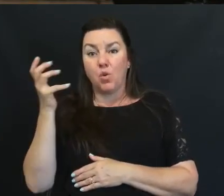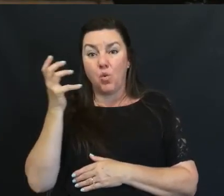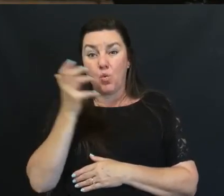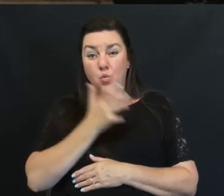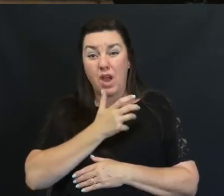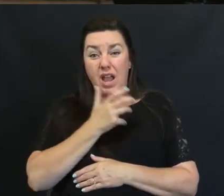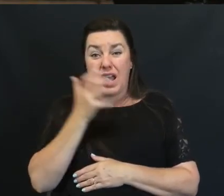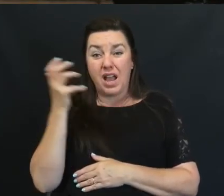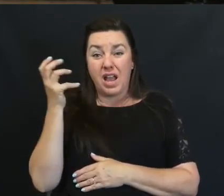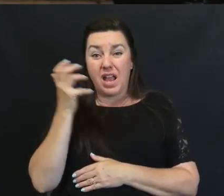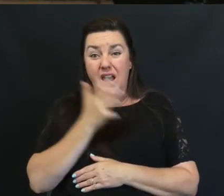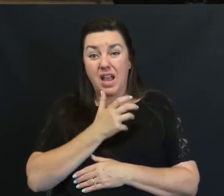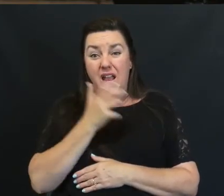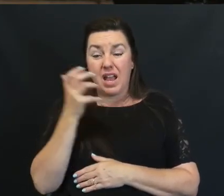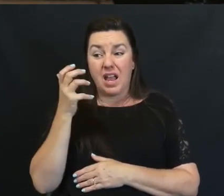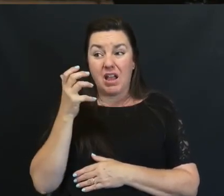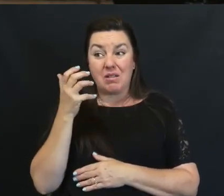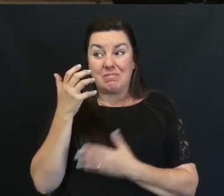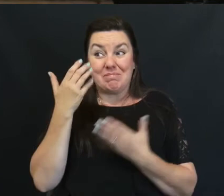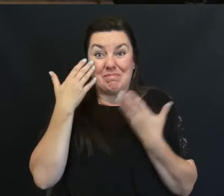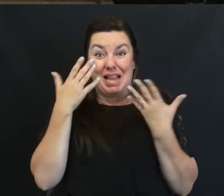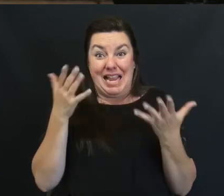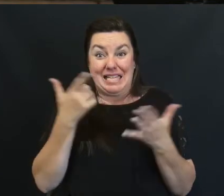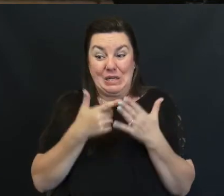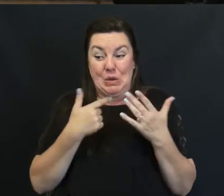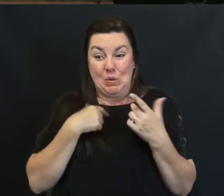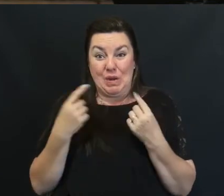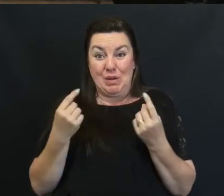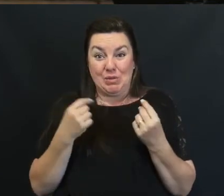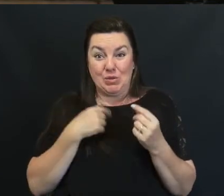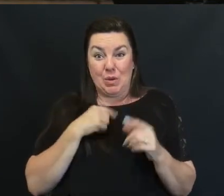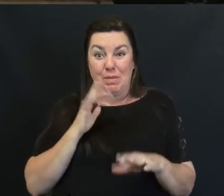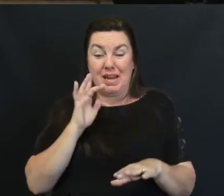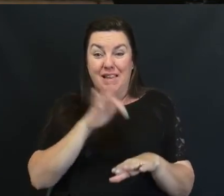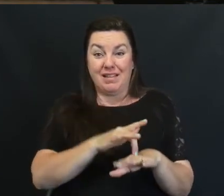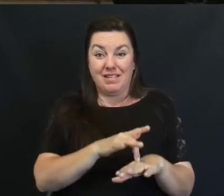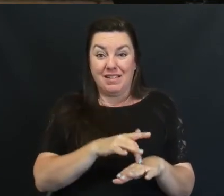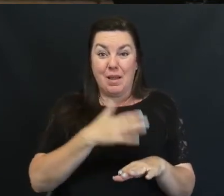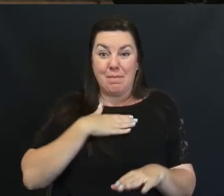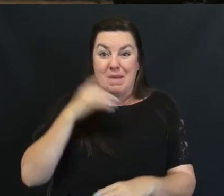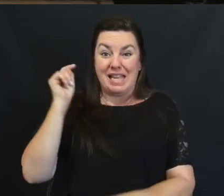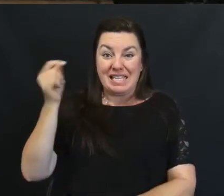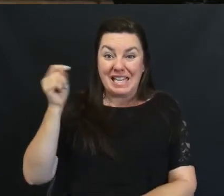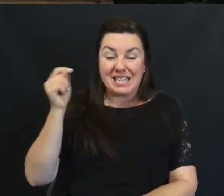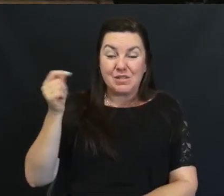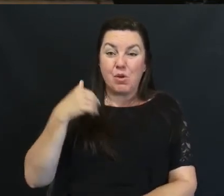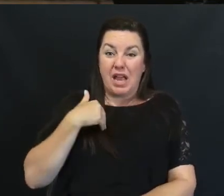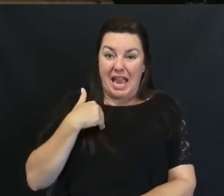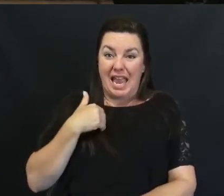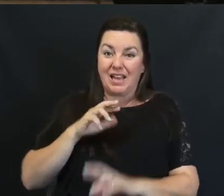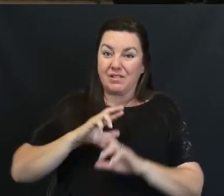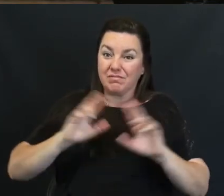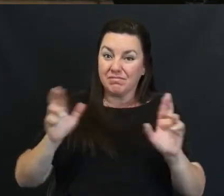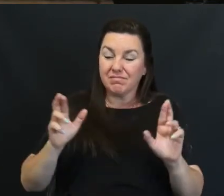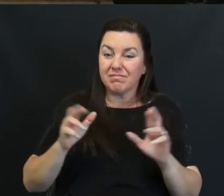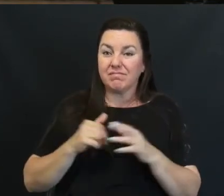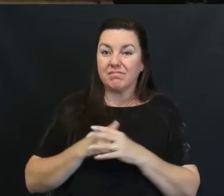I Didn't know What I was Doing But God Had me Go there But I Had my Testimony I did Have my Testimony